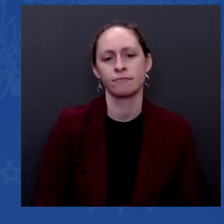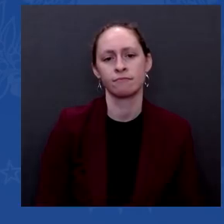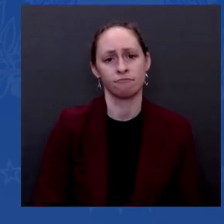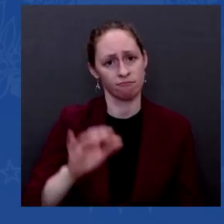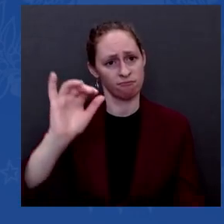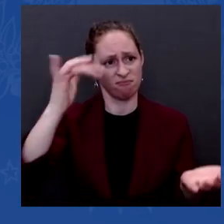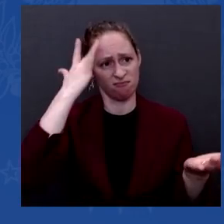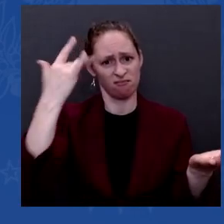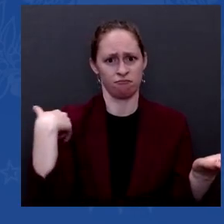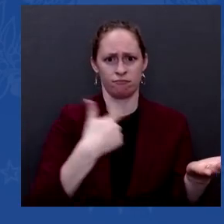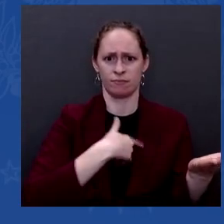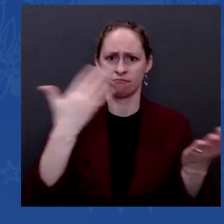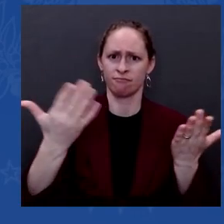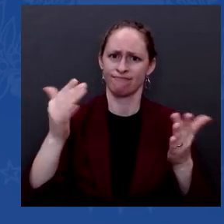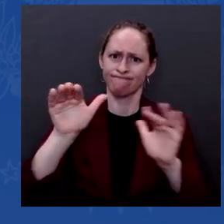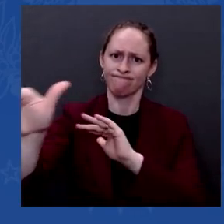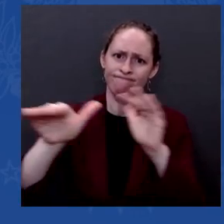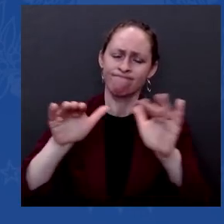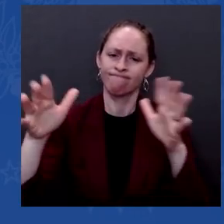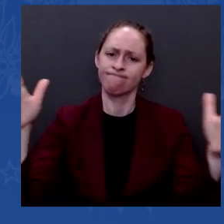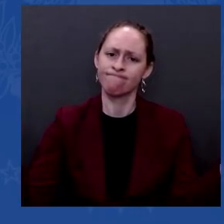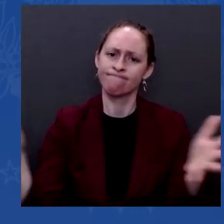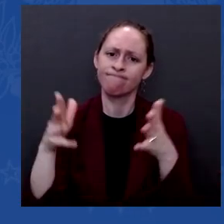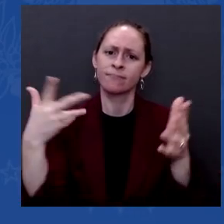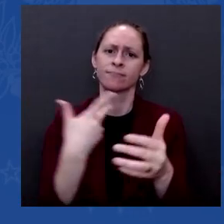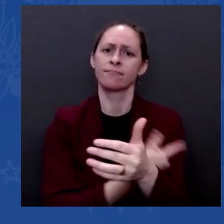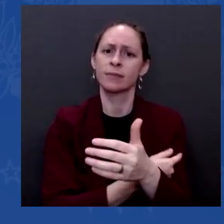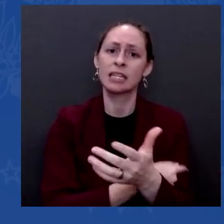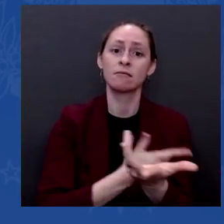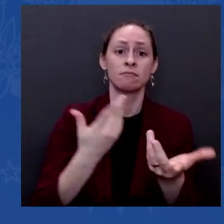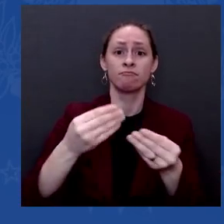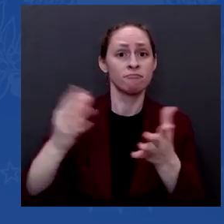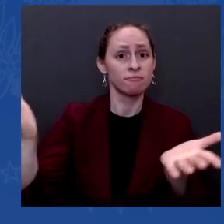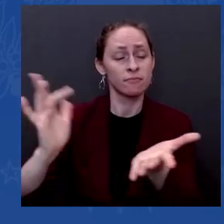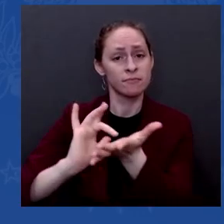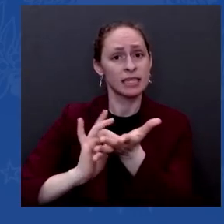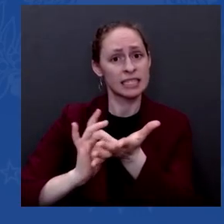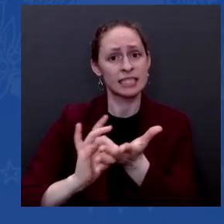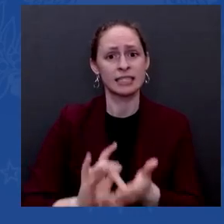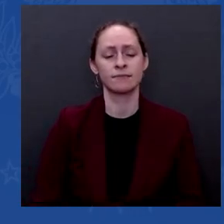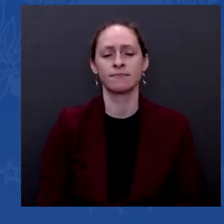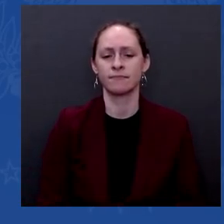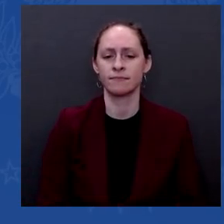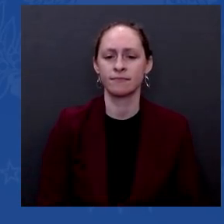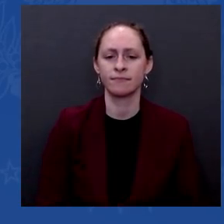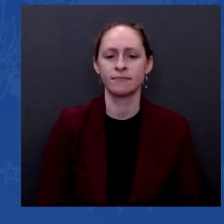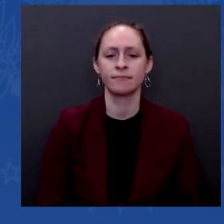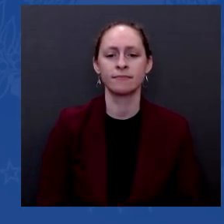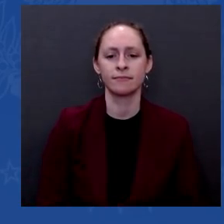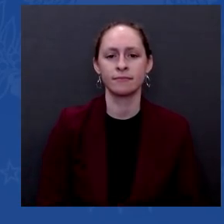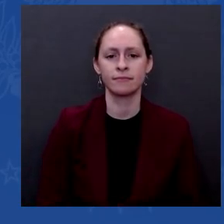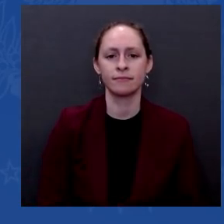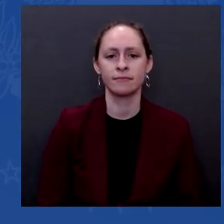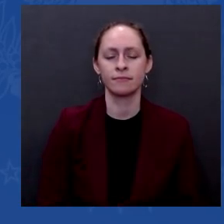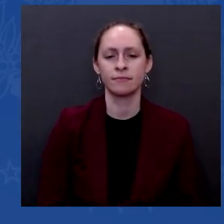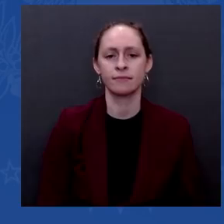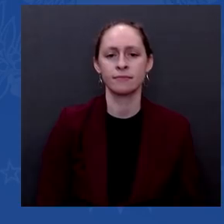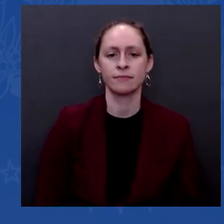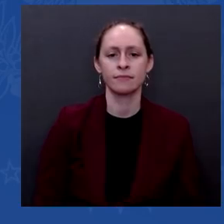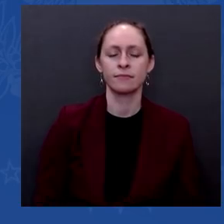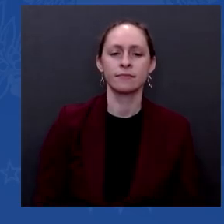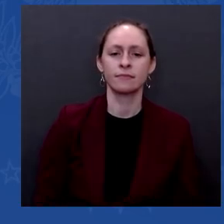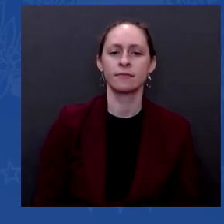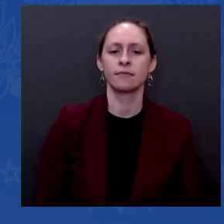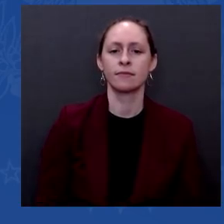cures for the rest of the world, as well. The And if I could, sir — and I should have said this before — Francesca Chambers-McClatchy, how do you plan to win back moderates and